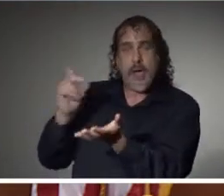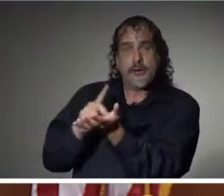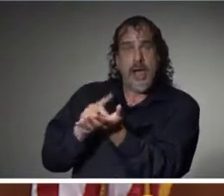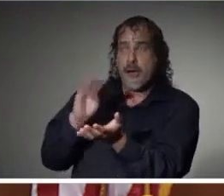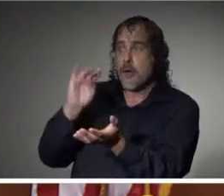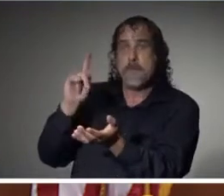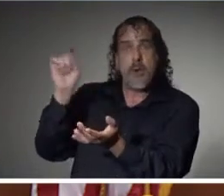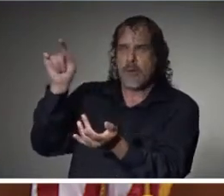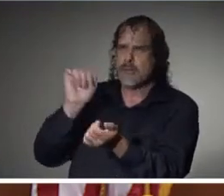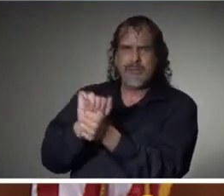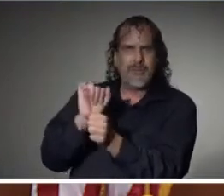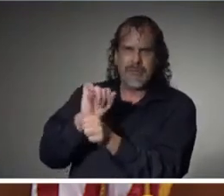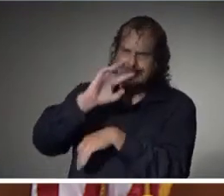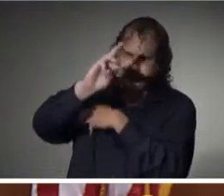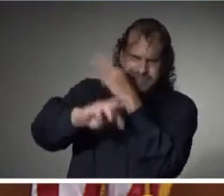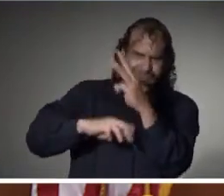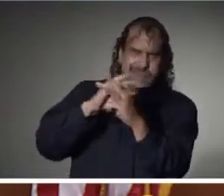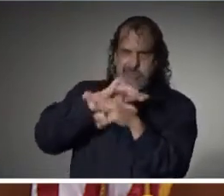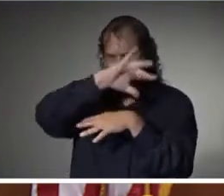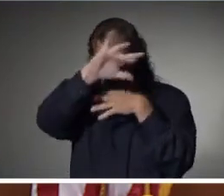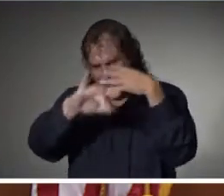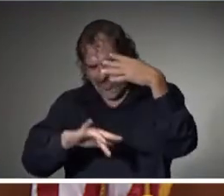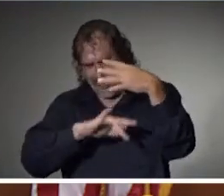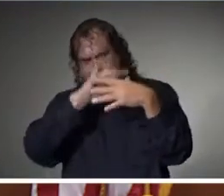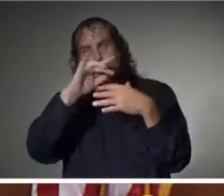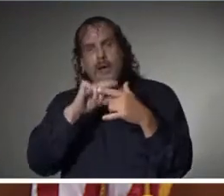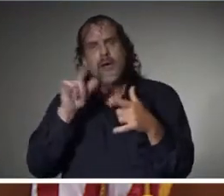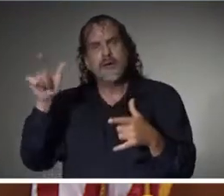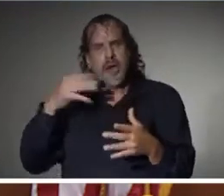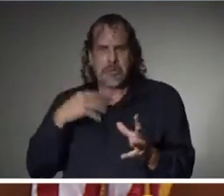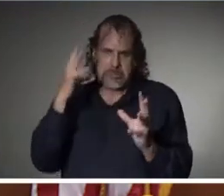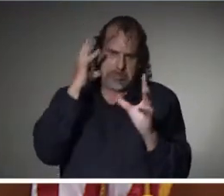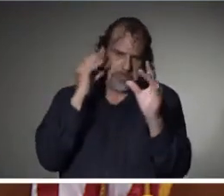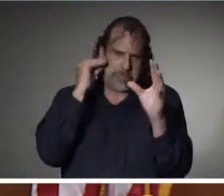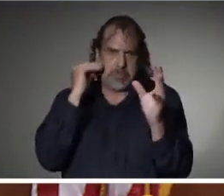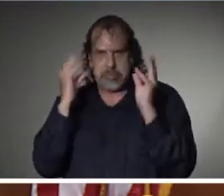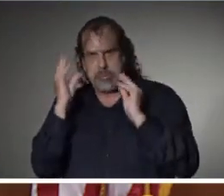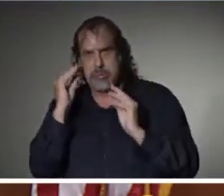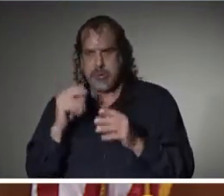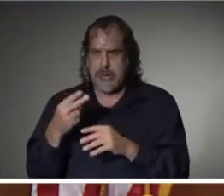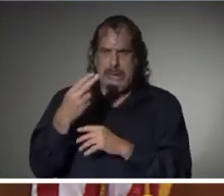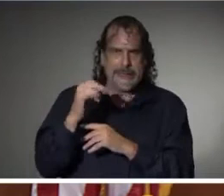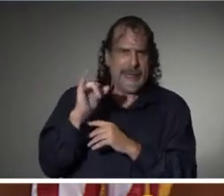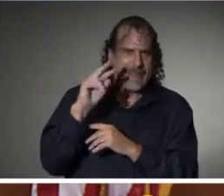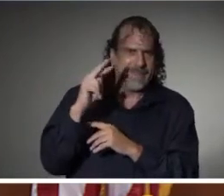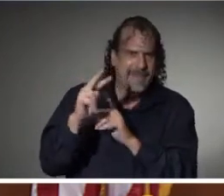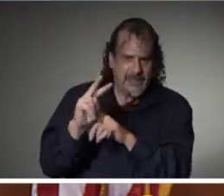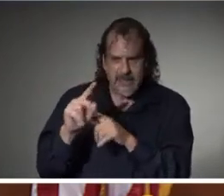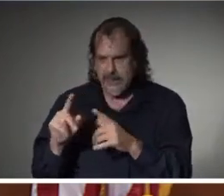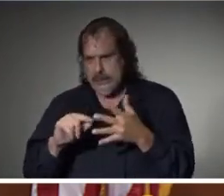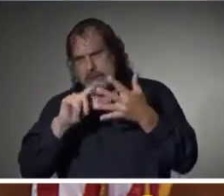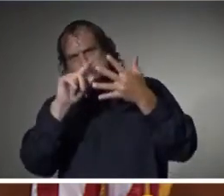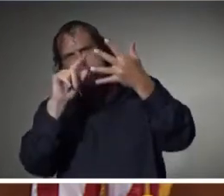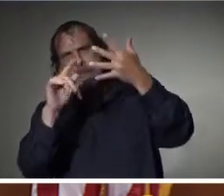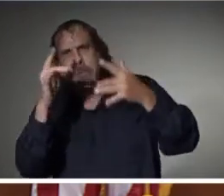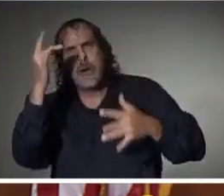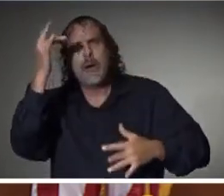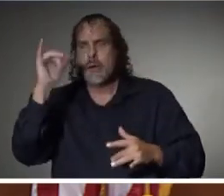and spent the better part of her career working on HIV and other things in